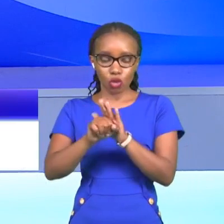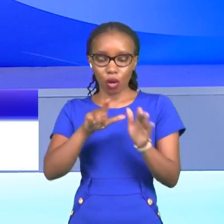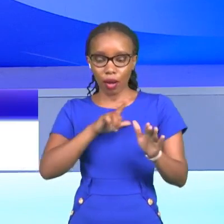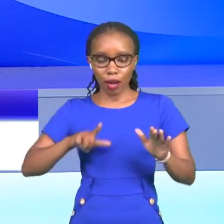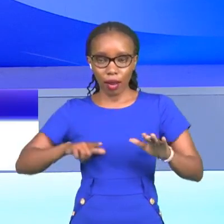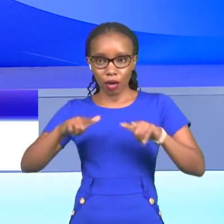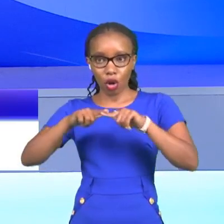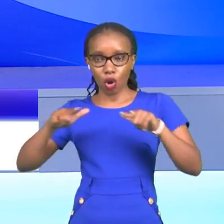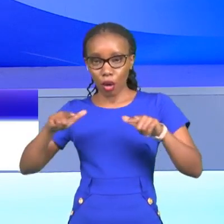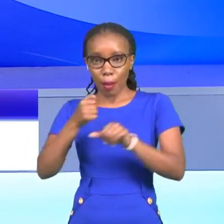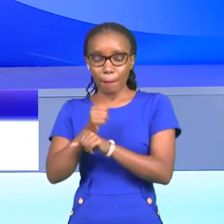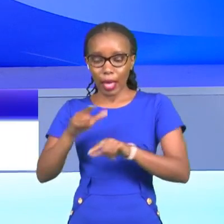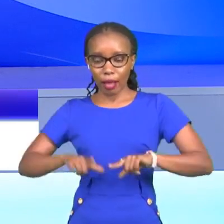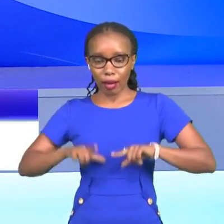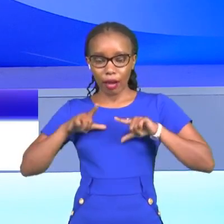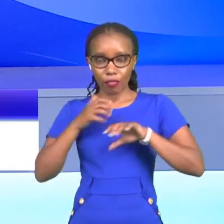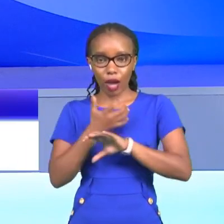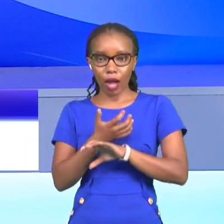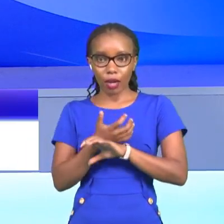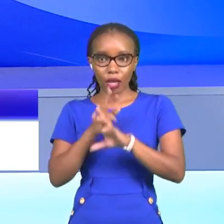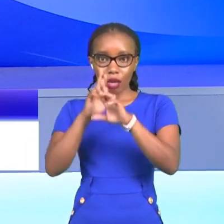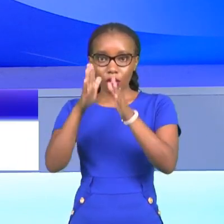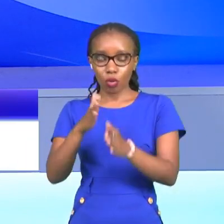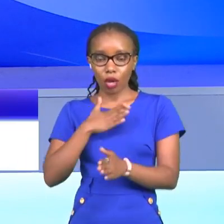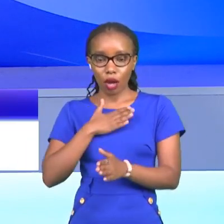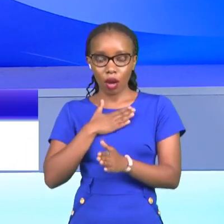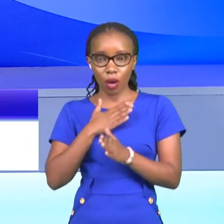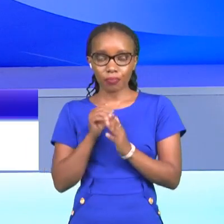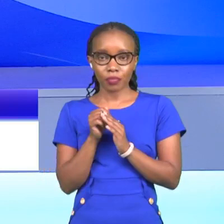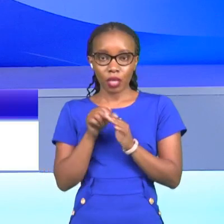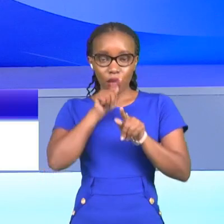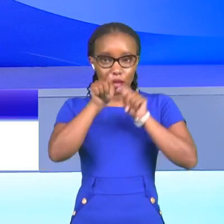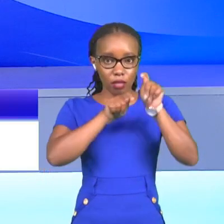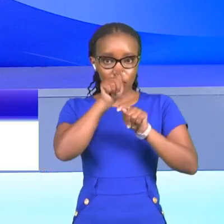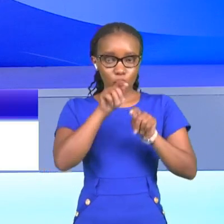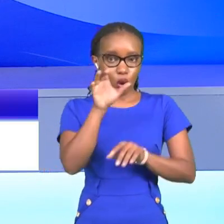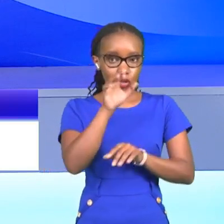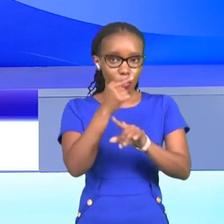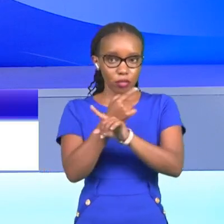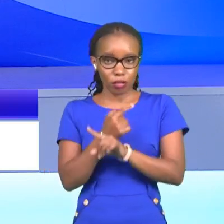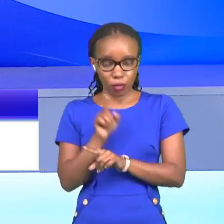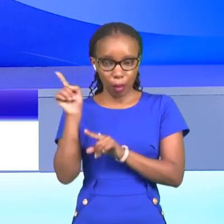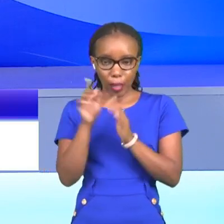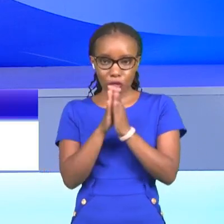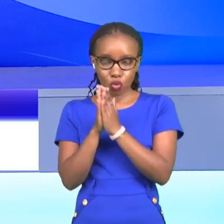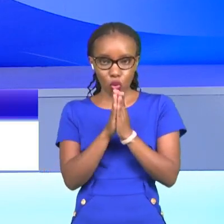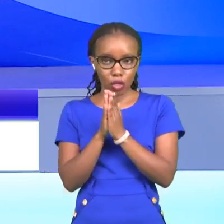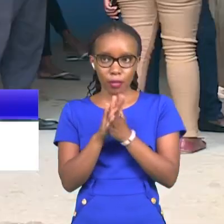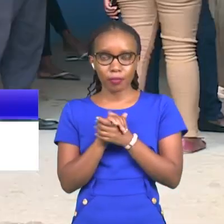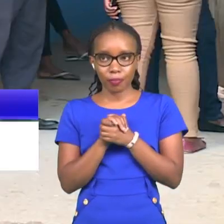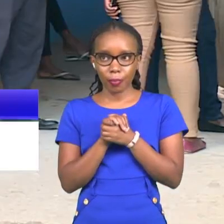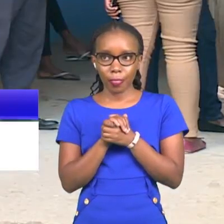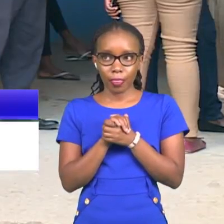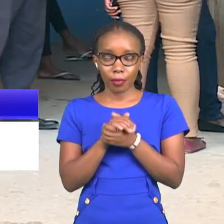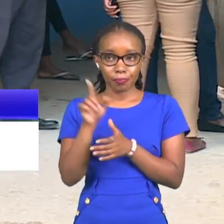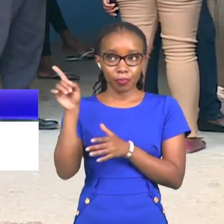made life a very unbearable for them our reporter robert ahuma spoke to several tenants and file the following report this